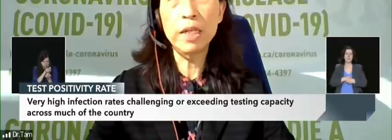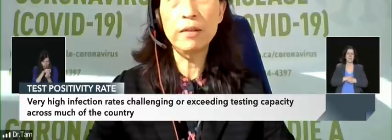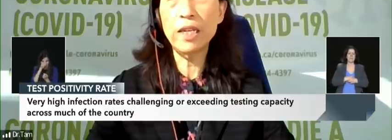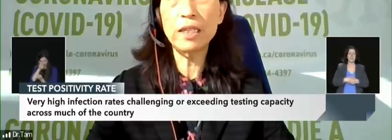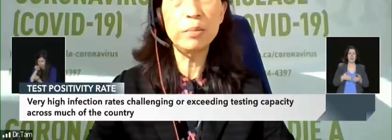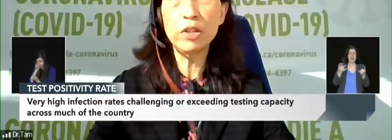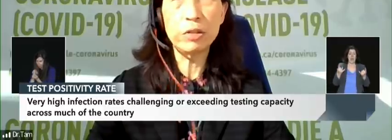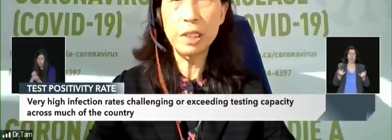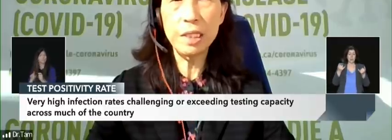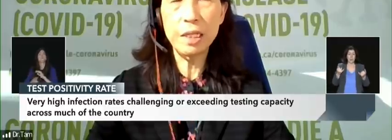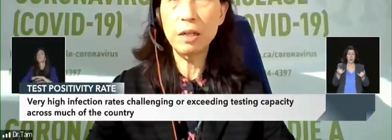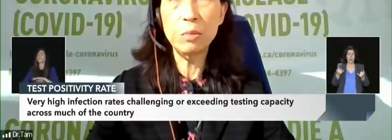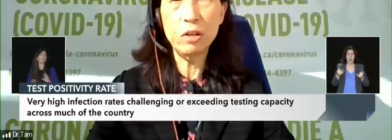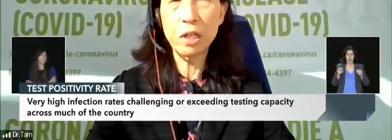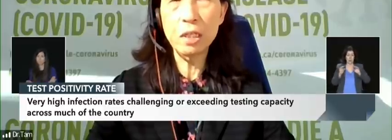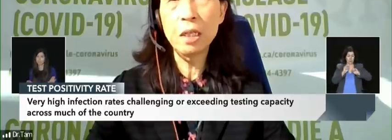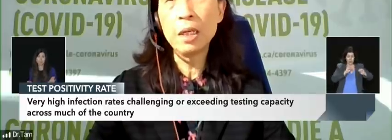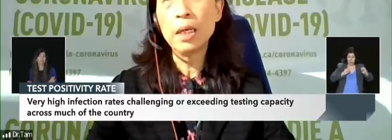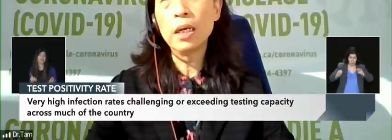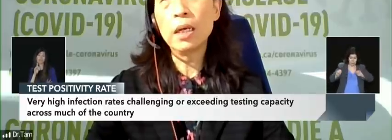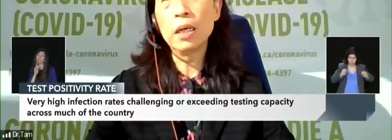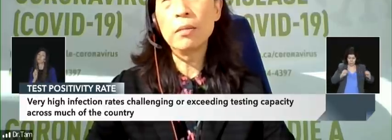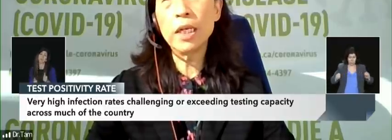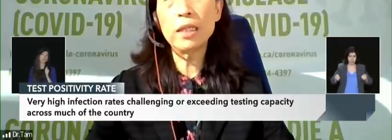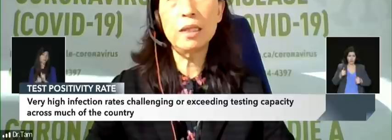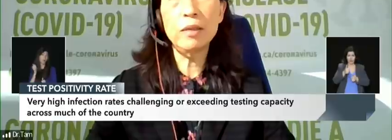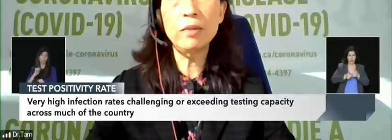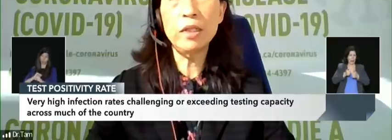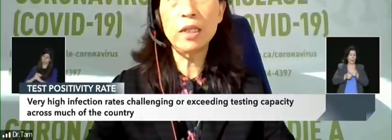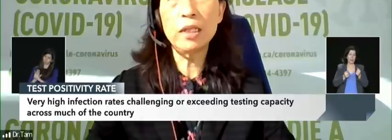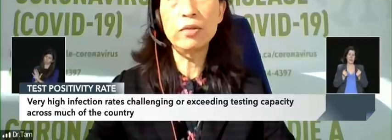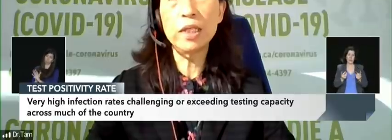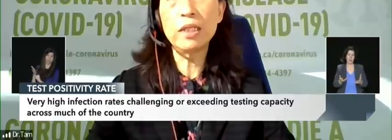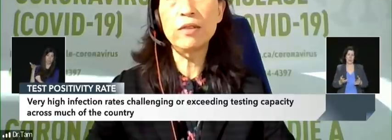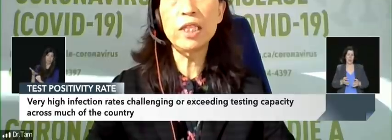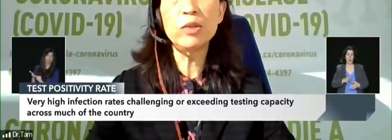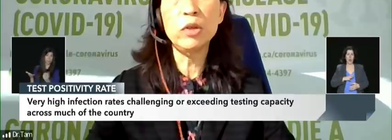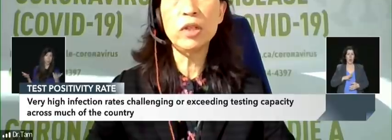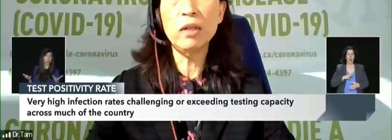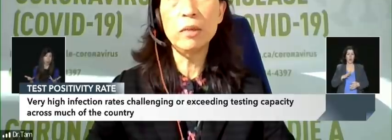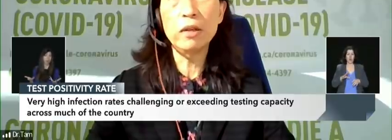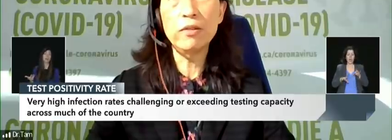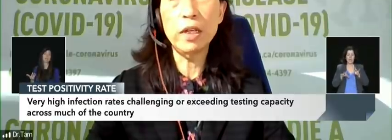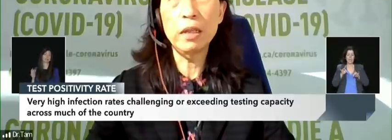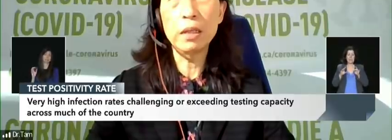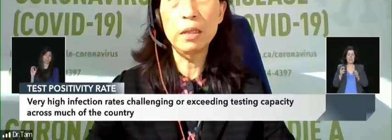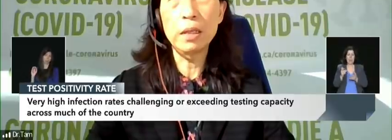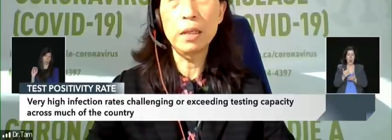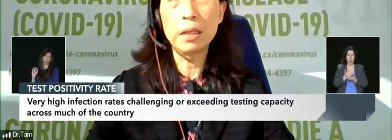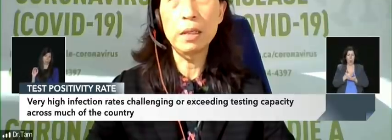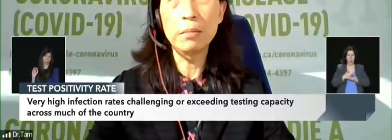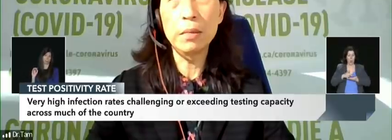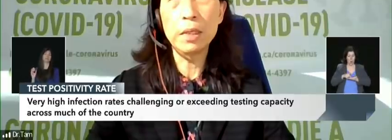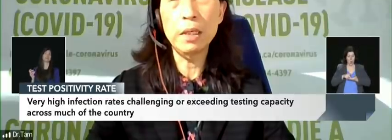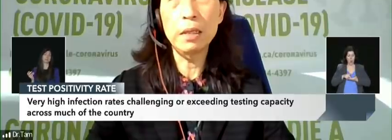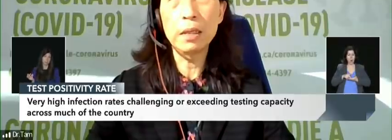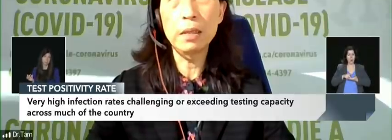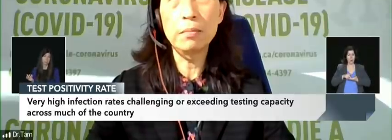of them, and the vast majority are Omicron. At the same time, there's always a very small number of other